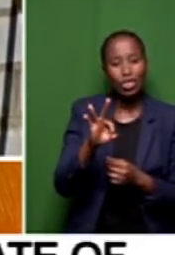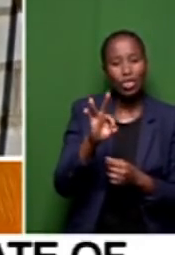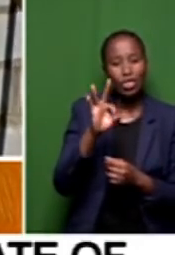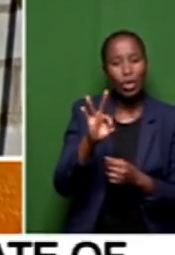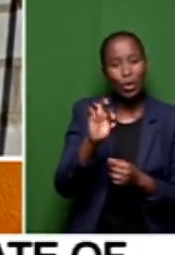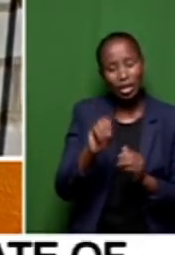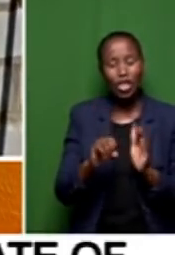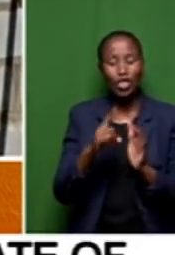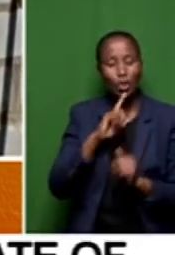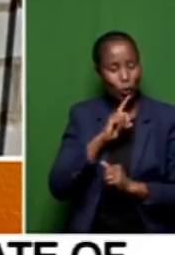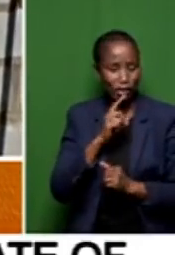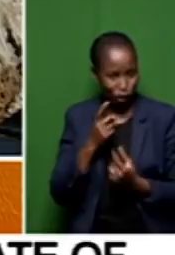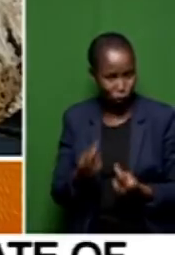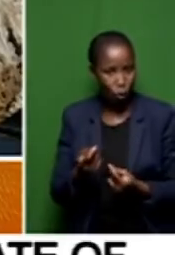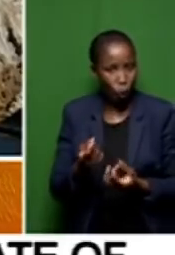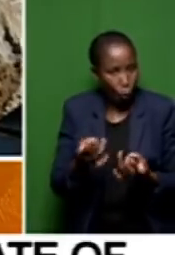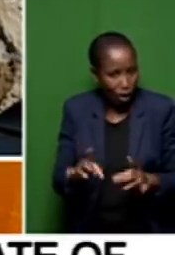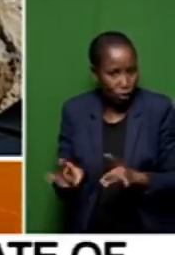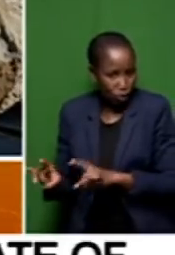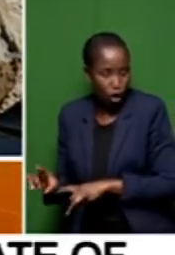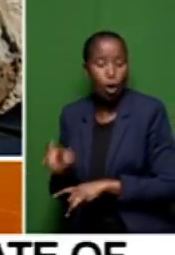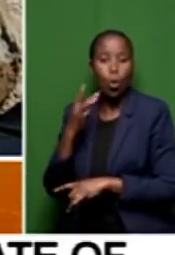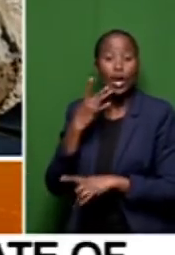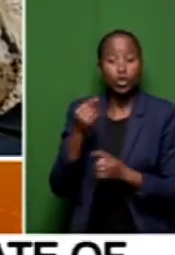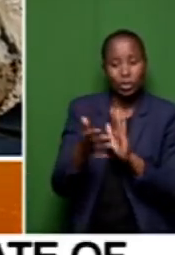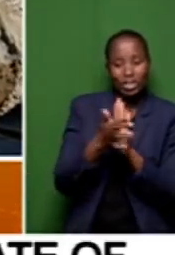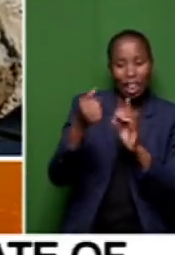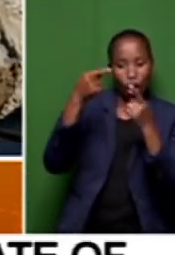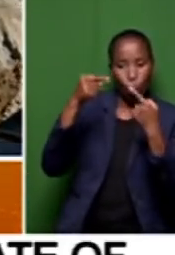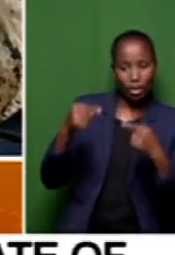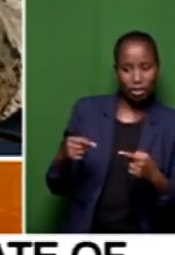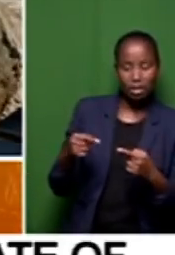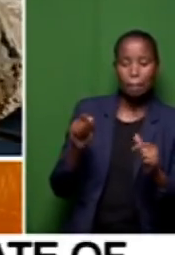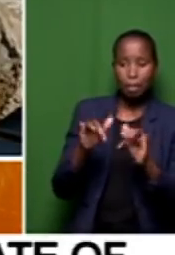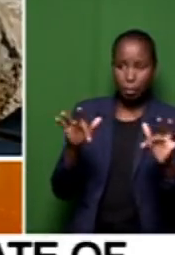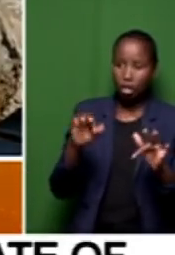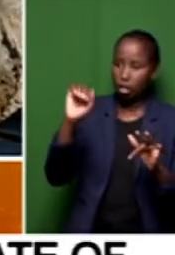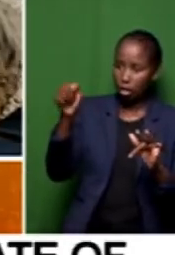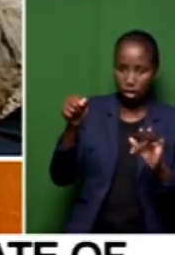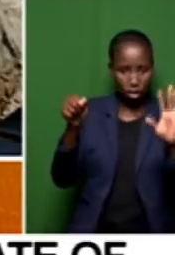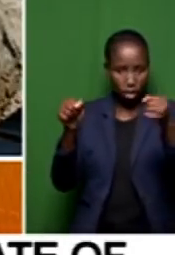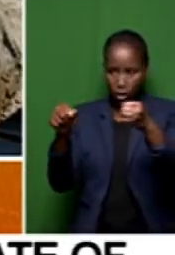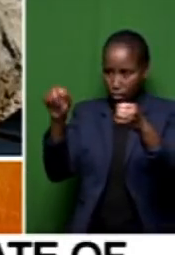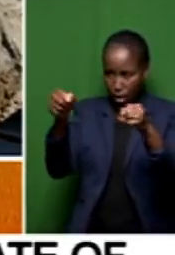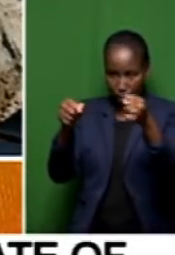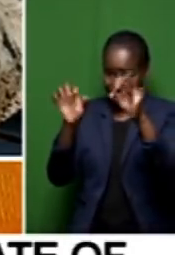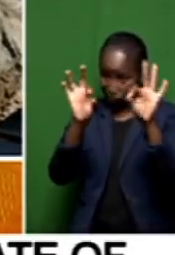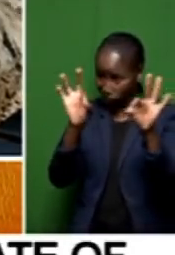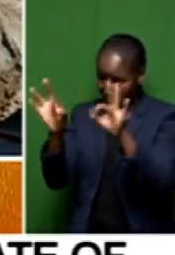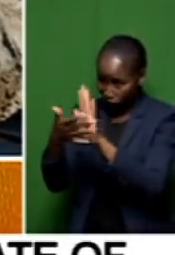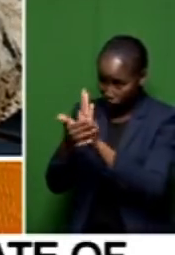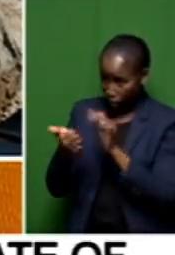is, after you've done that skills audit, match the people to the correct position. See where there are vacancies. We've got